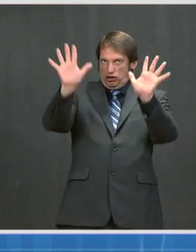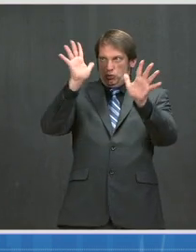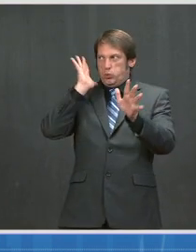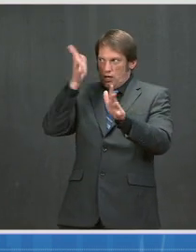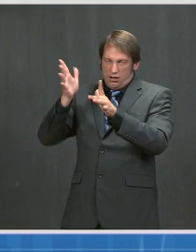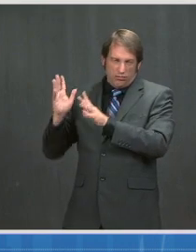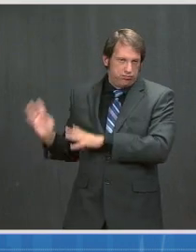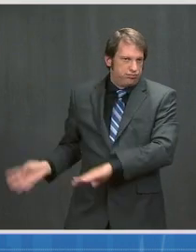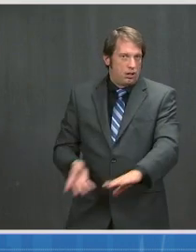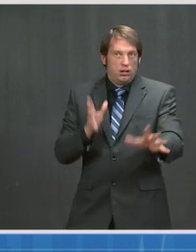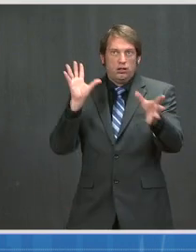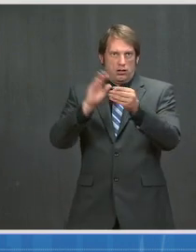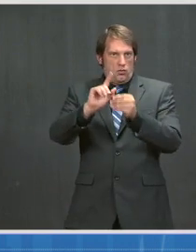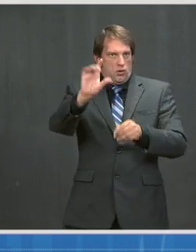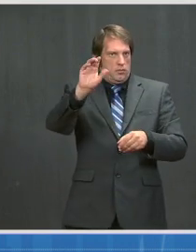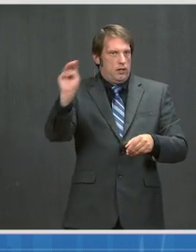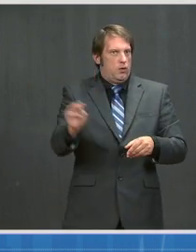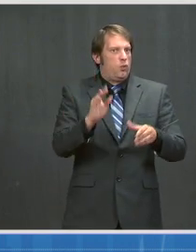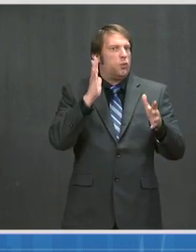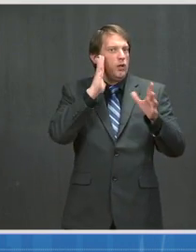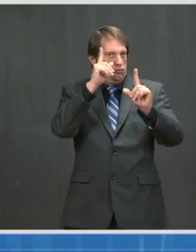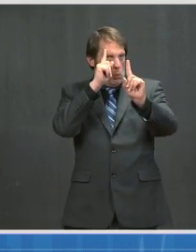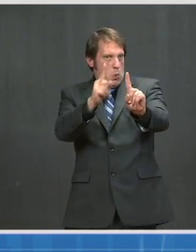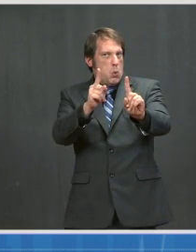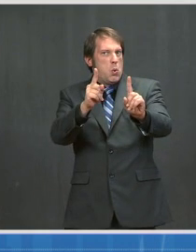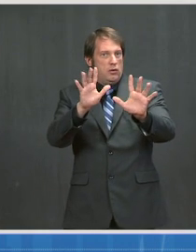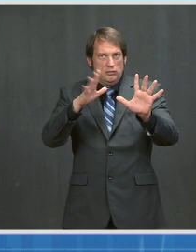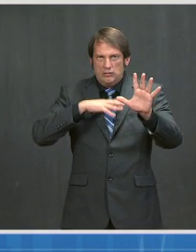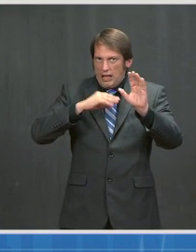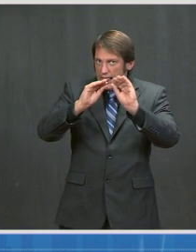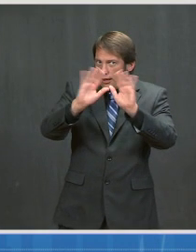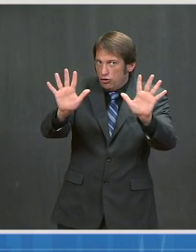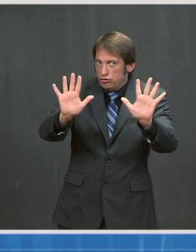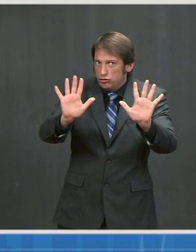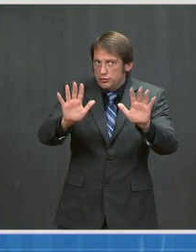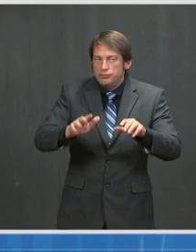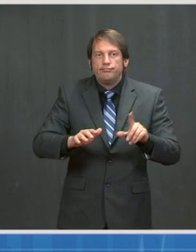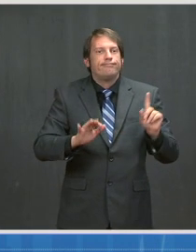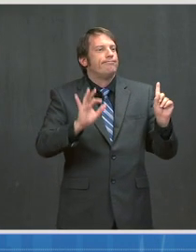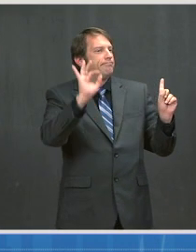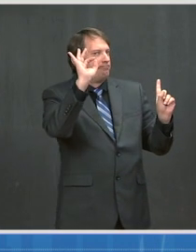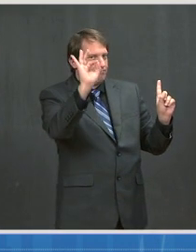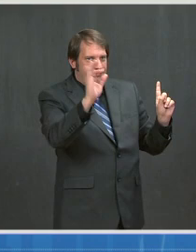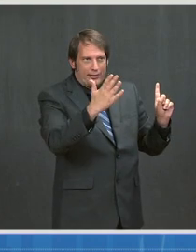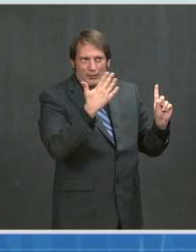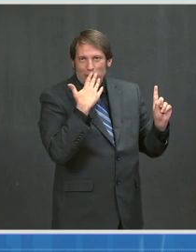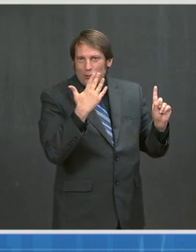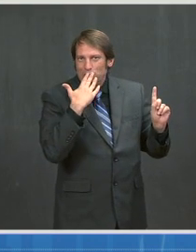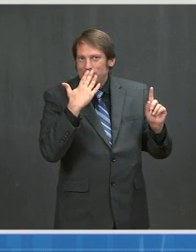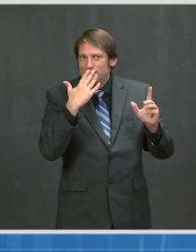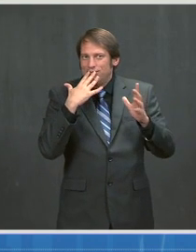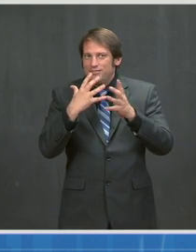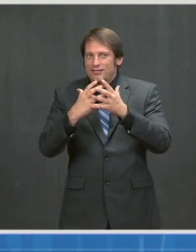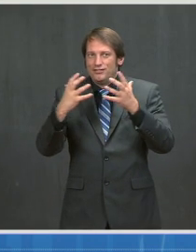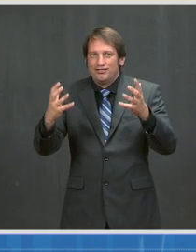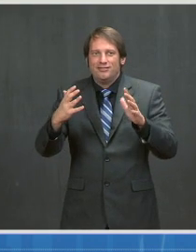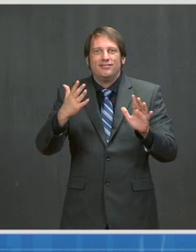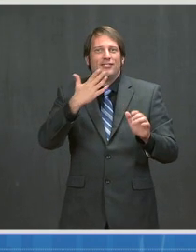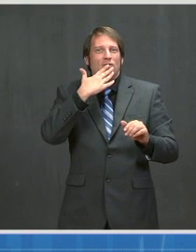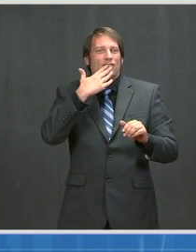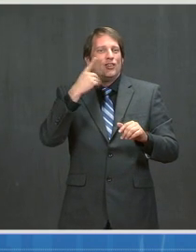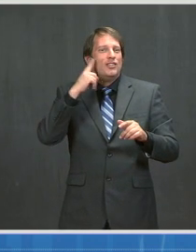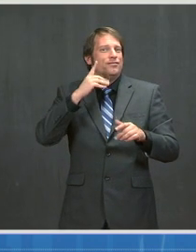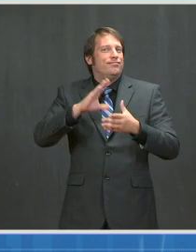about the issue at the emergent plant. Great. Well, thank you all very much. And we'll be doing this briefing again later in the week.